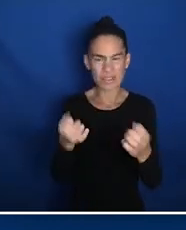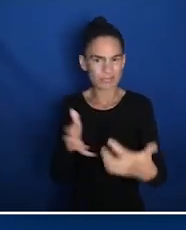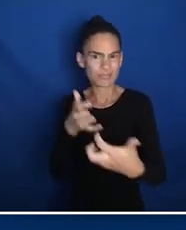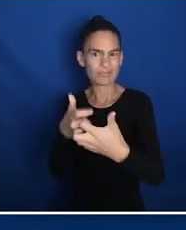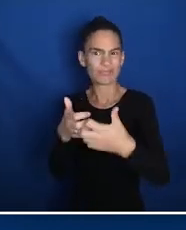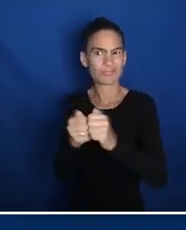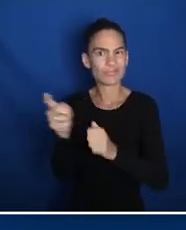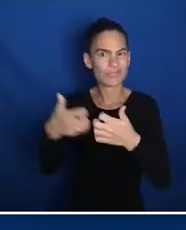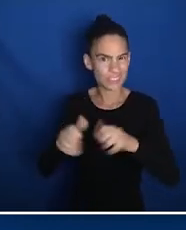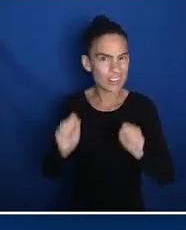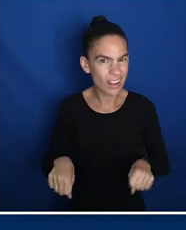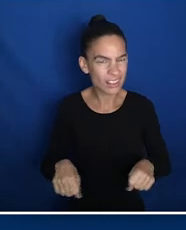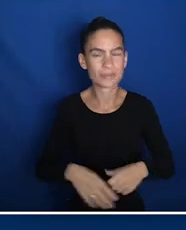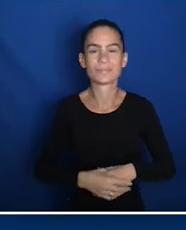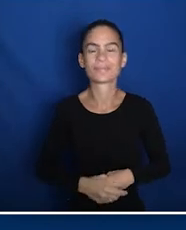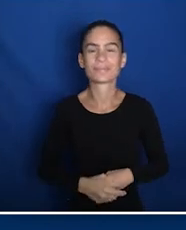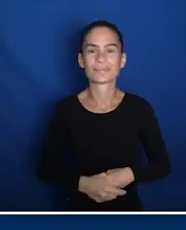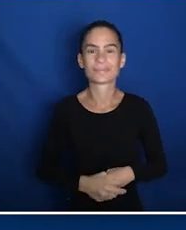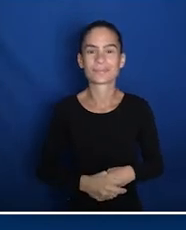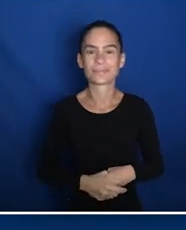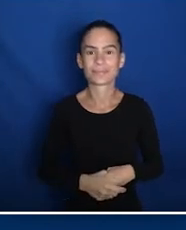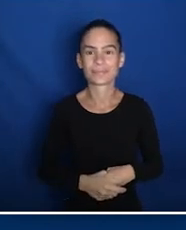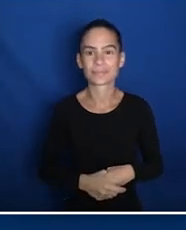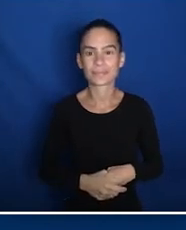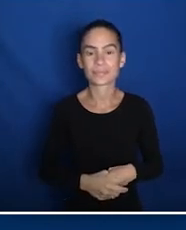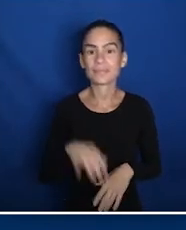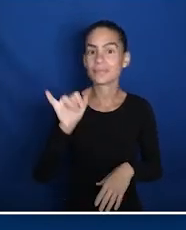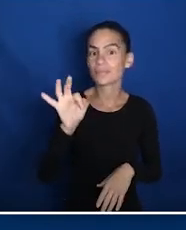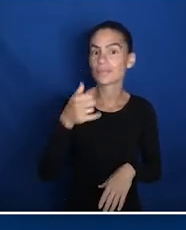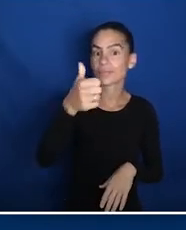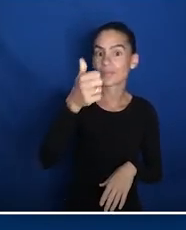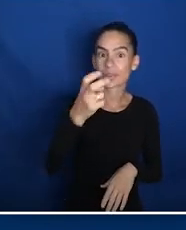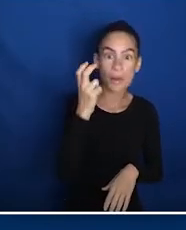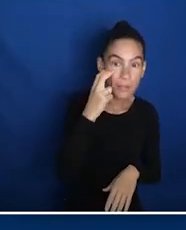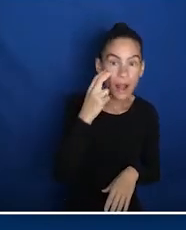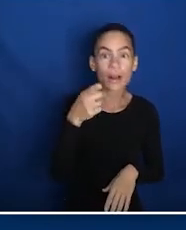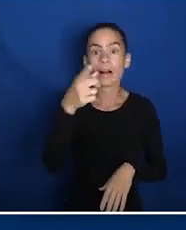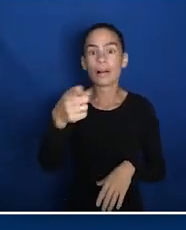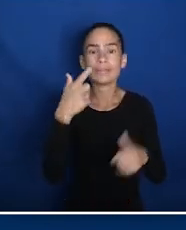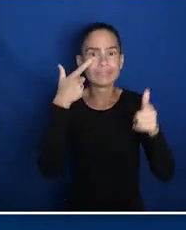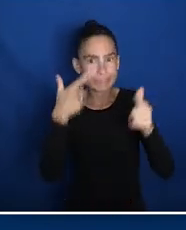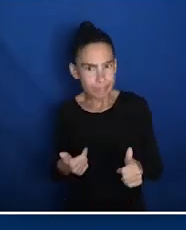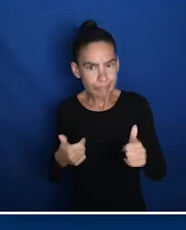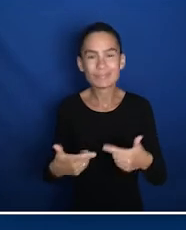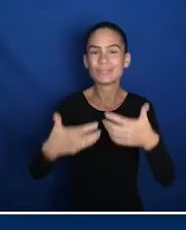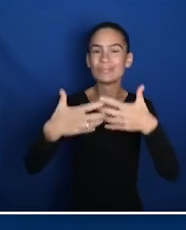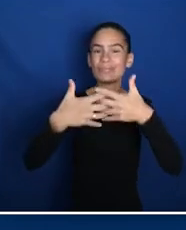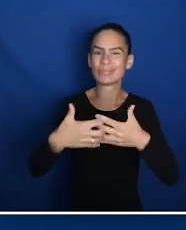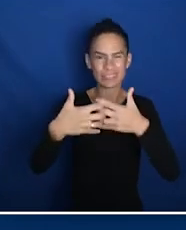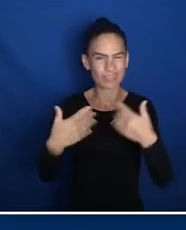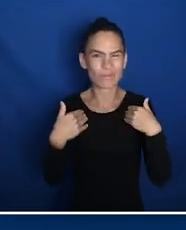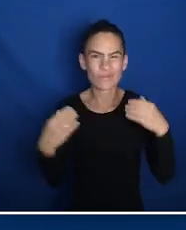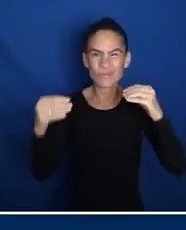your own accessible equipment when interacting with the voting machines. If you are blind or have low vision, the image cast machine provides additional